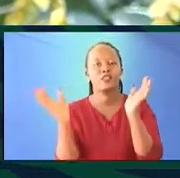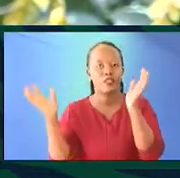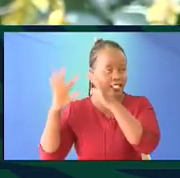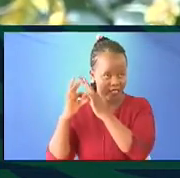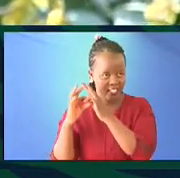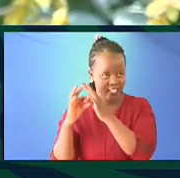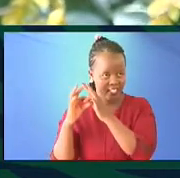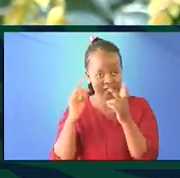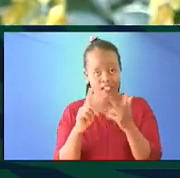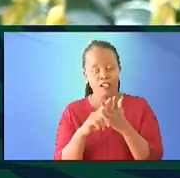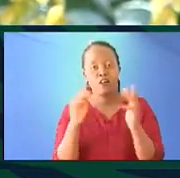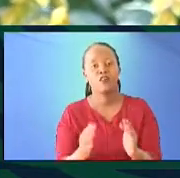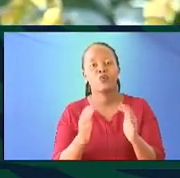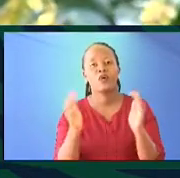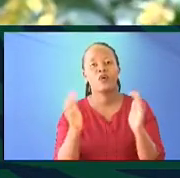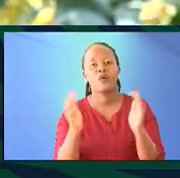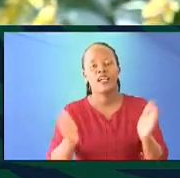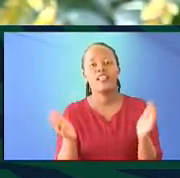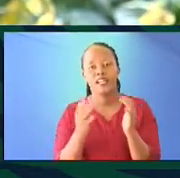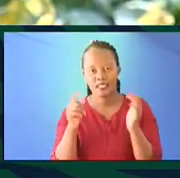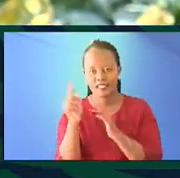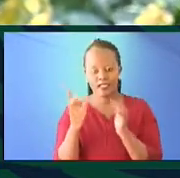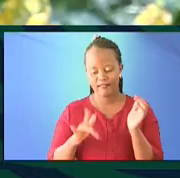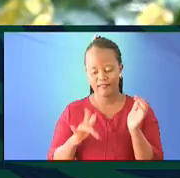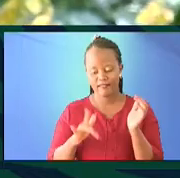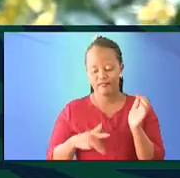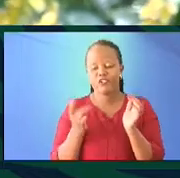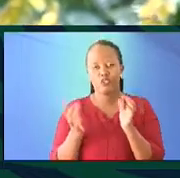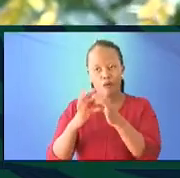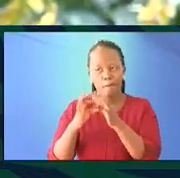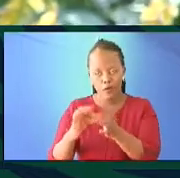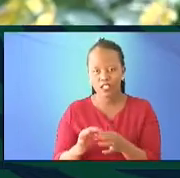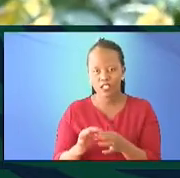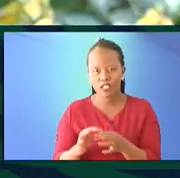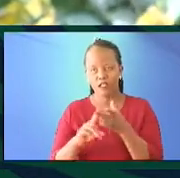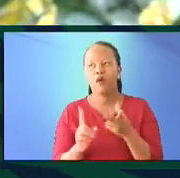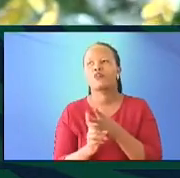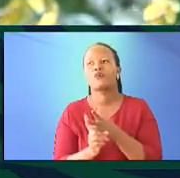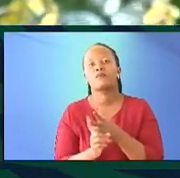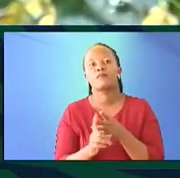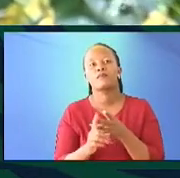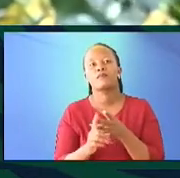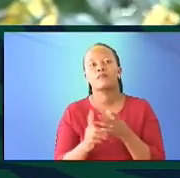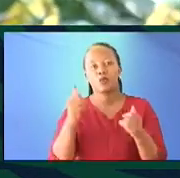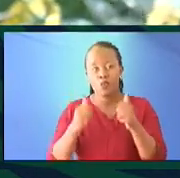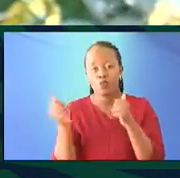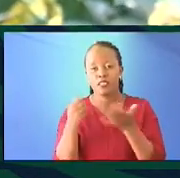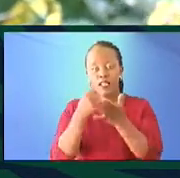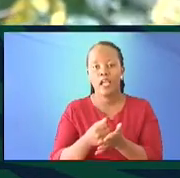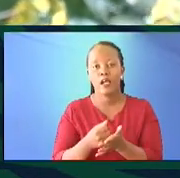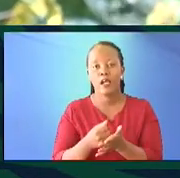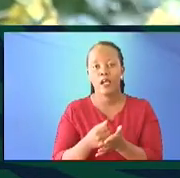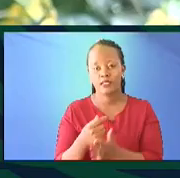it would encourage that pride of belonging, the pride of place. Which brings me